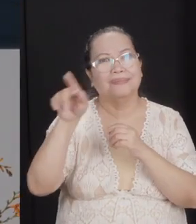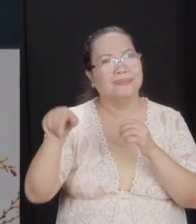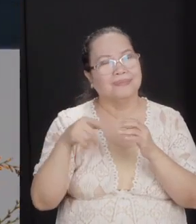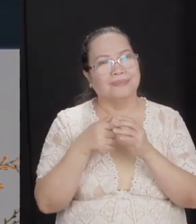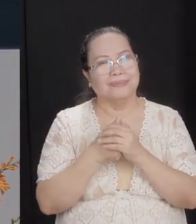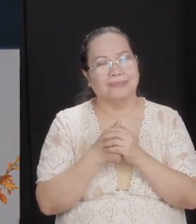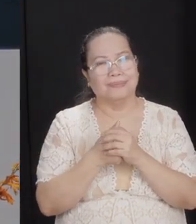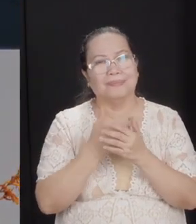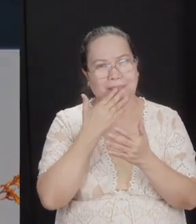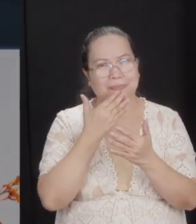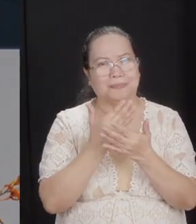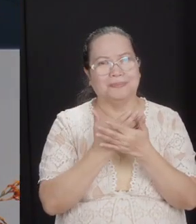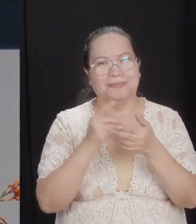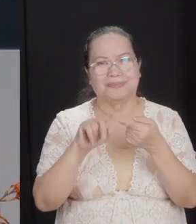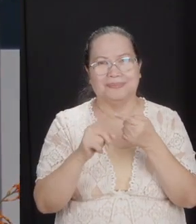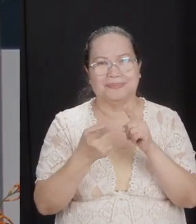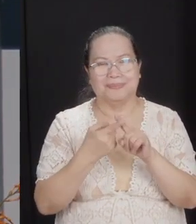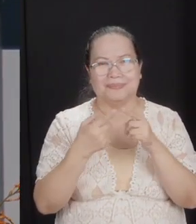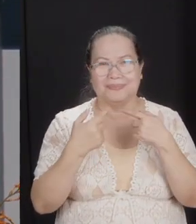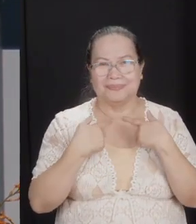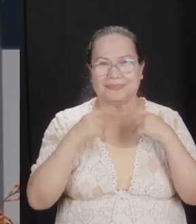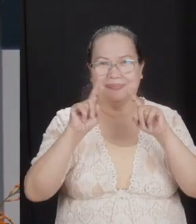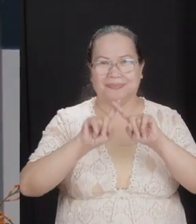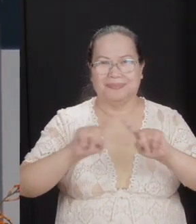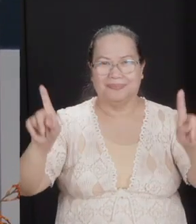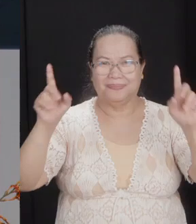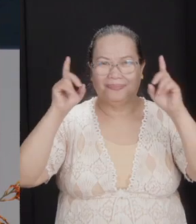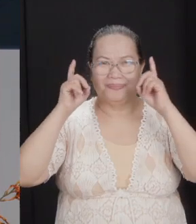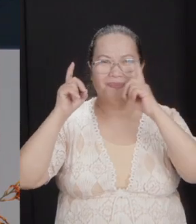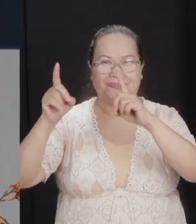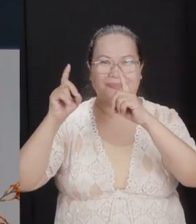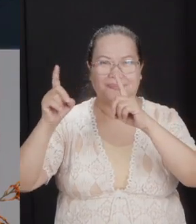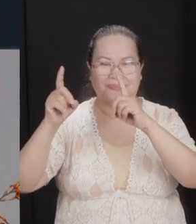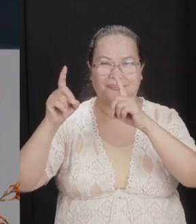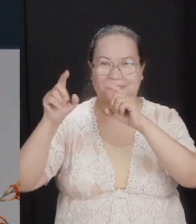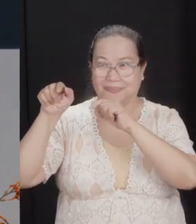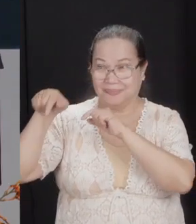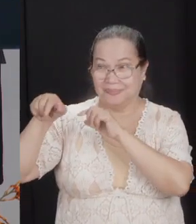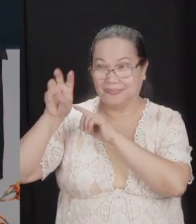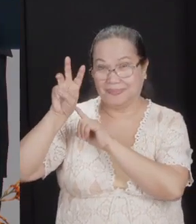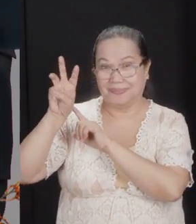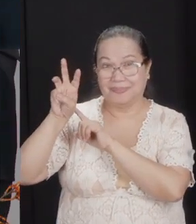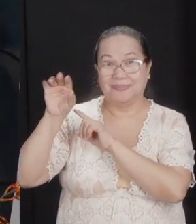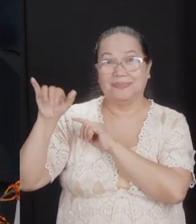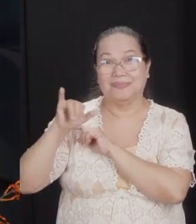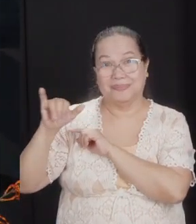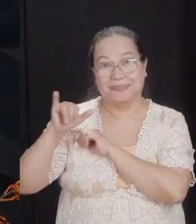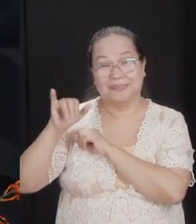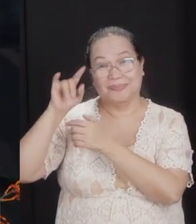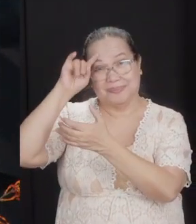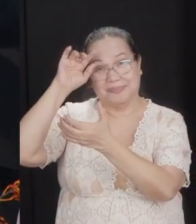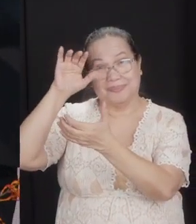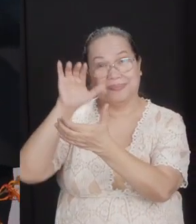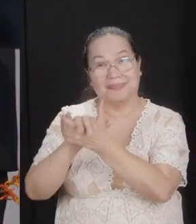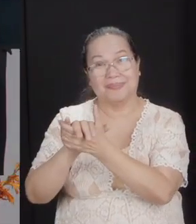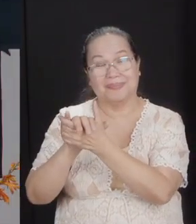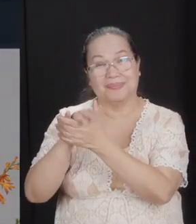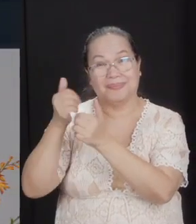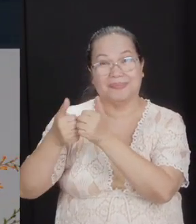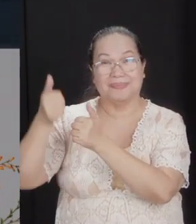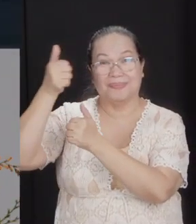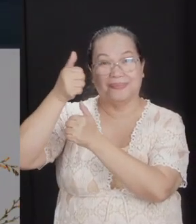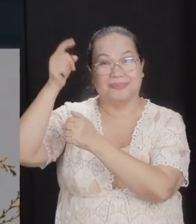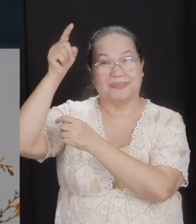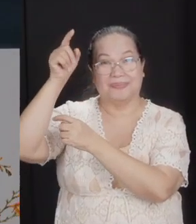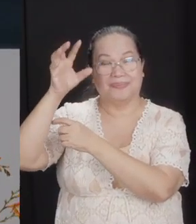They were good friends, but they had different doctrines. Whitfield, like us, believed in the sovereignty of